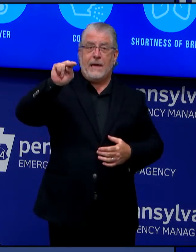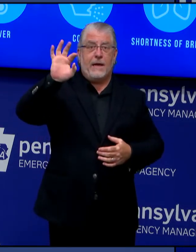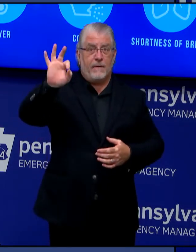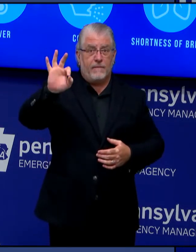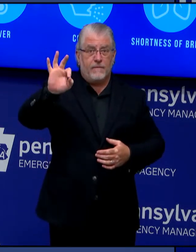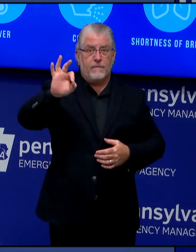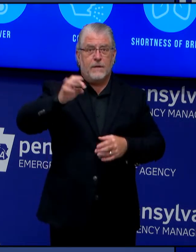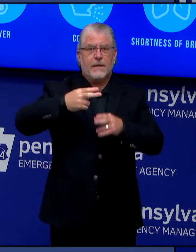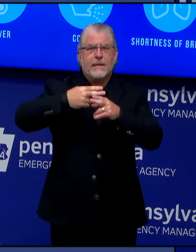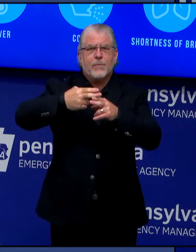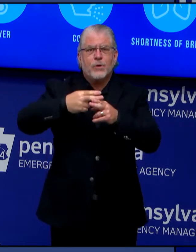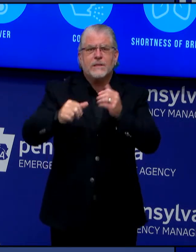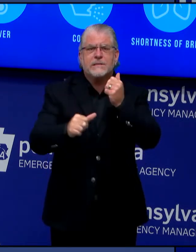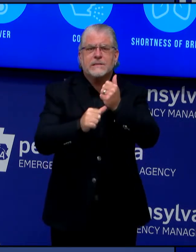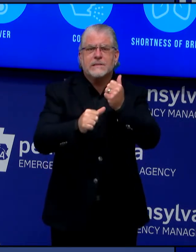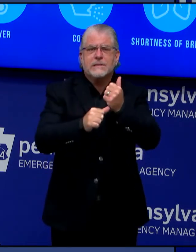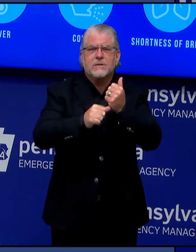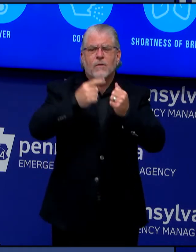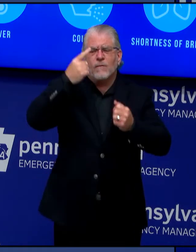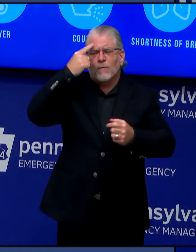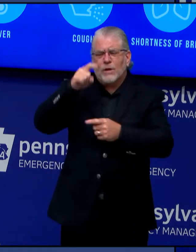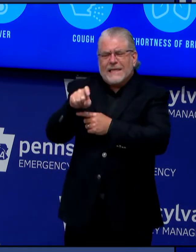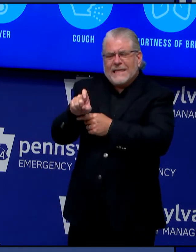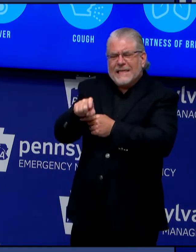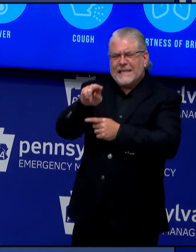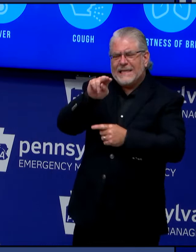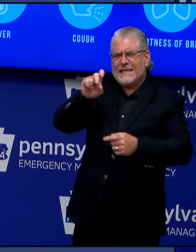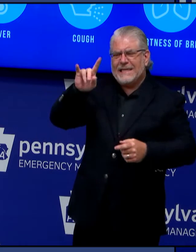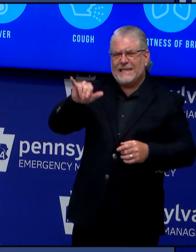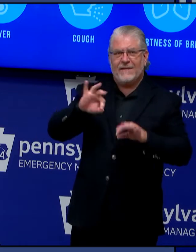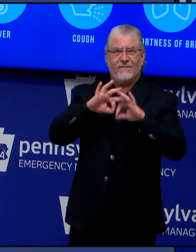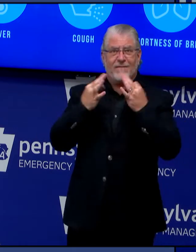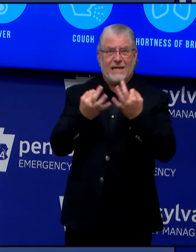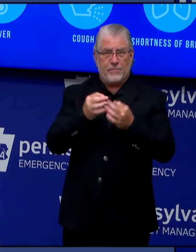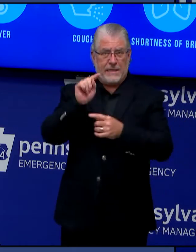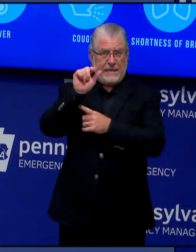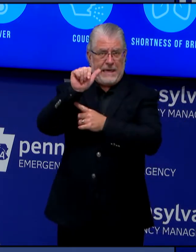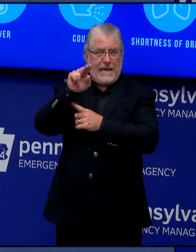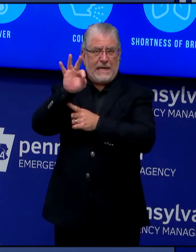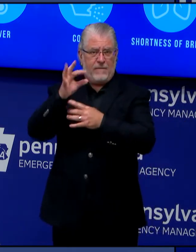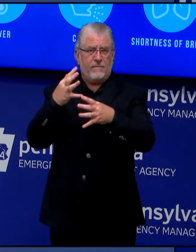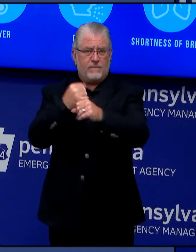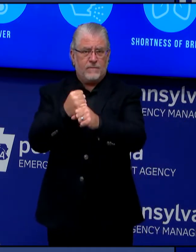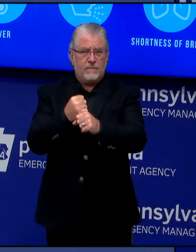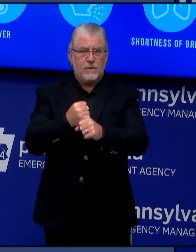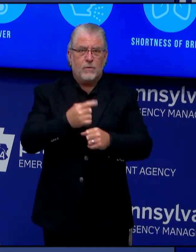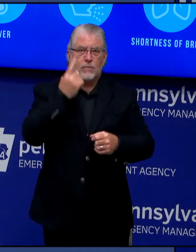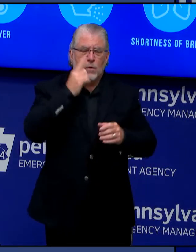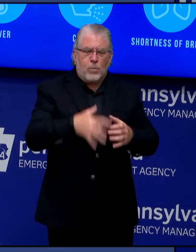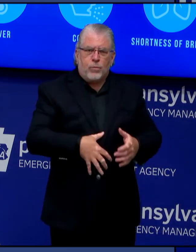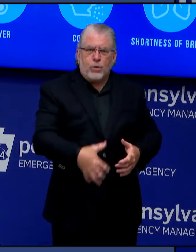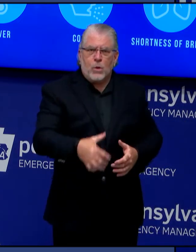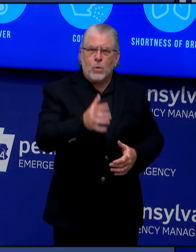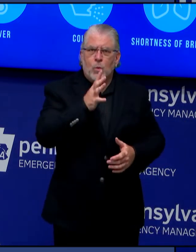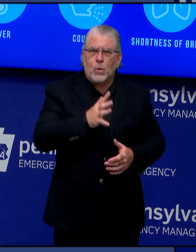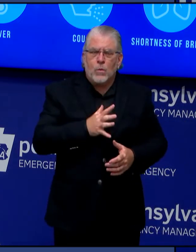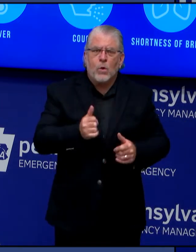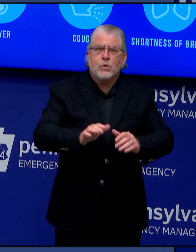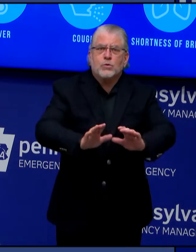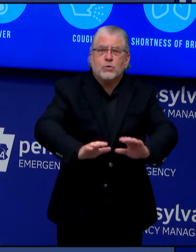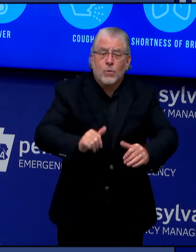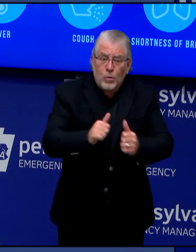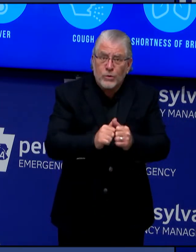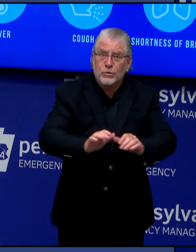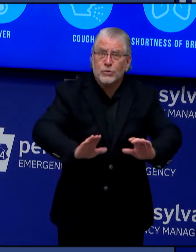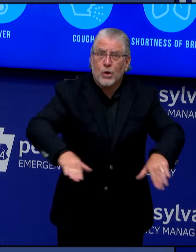assistance program for pregnant women and families with children on the very low end of the income spectrum. The average family